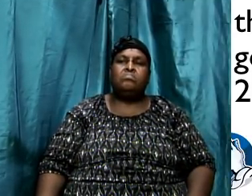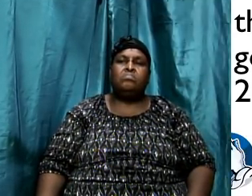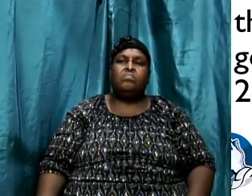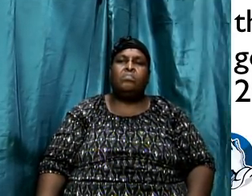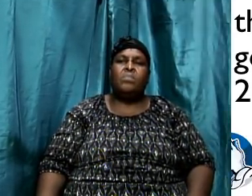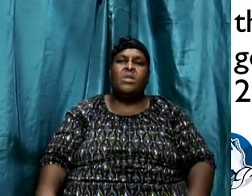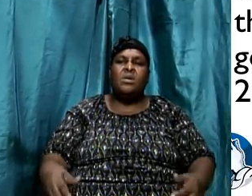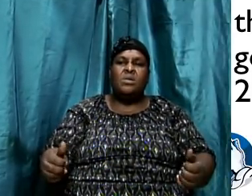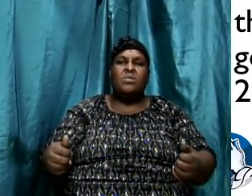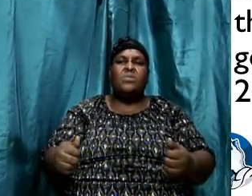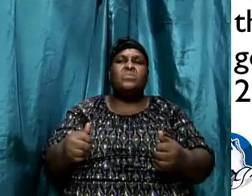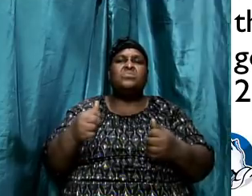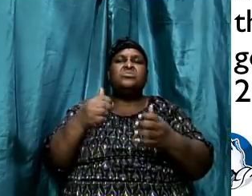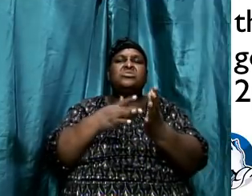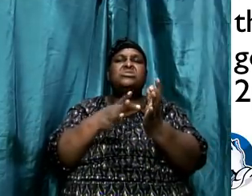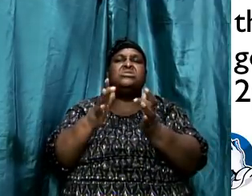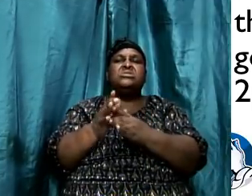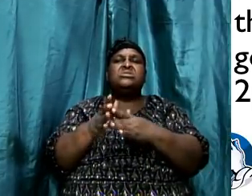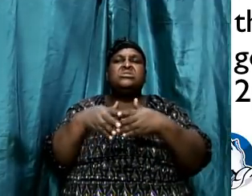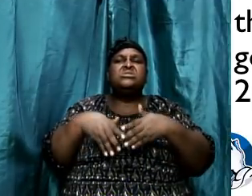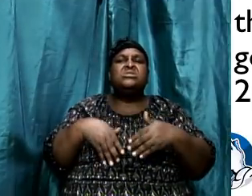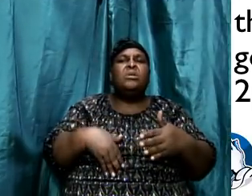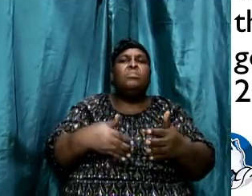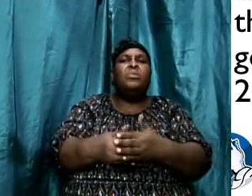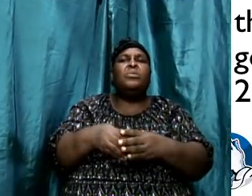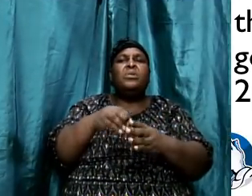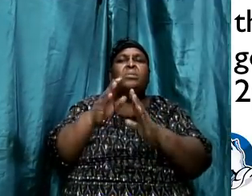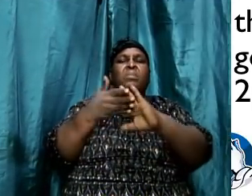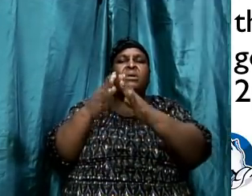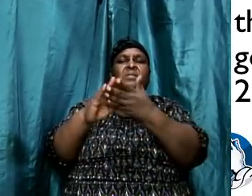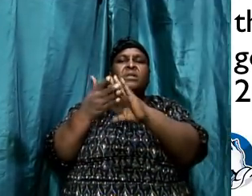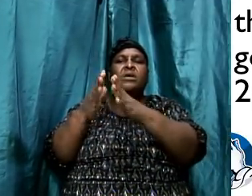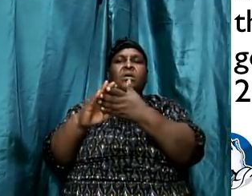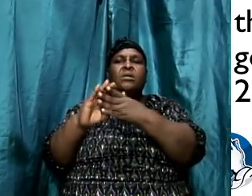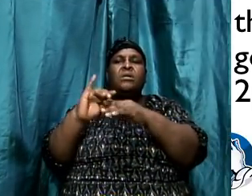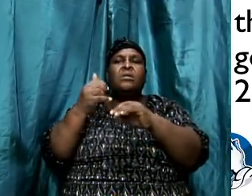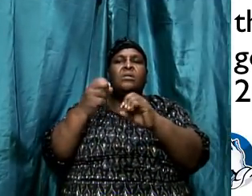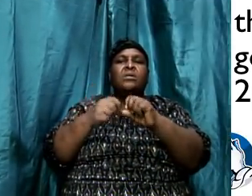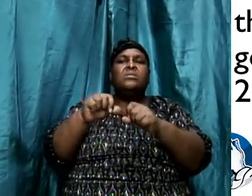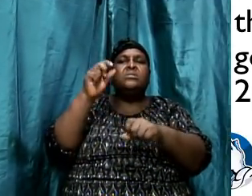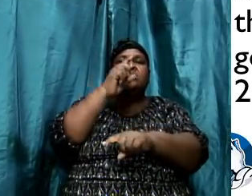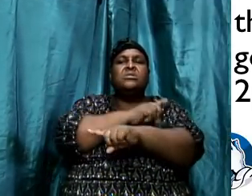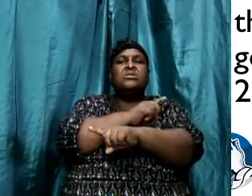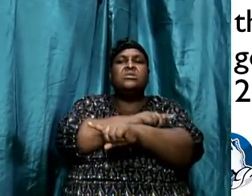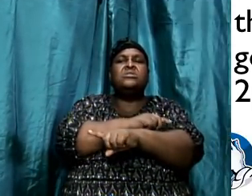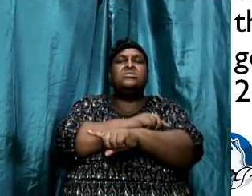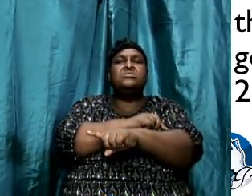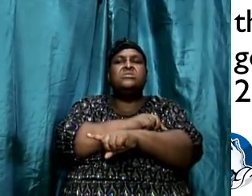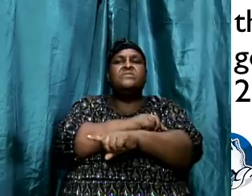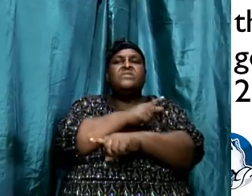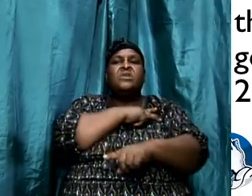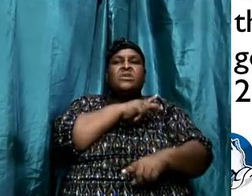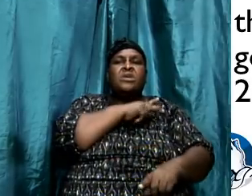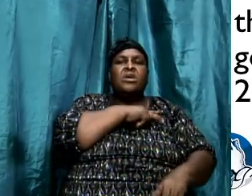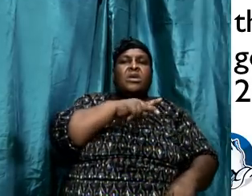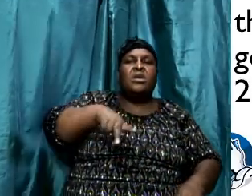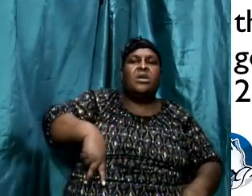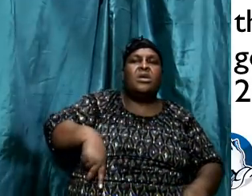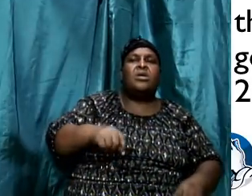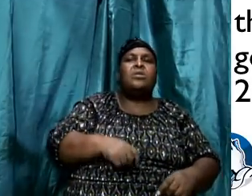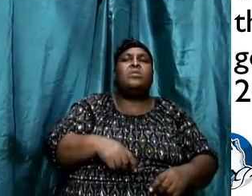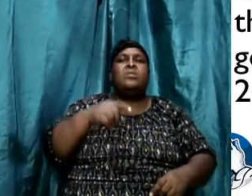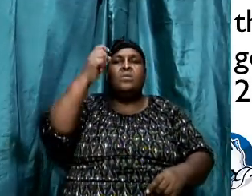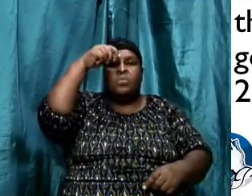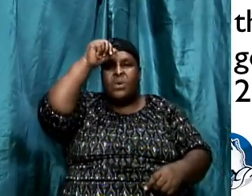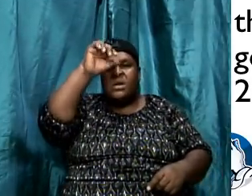Now after Jesus was born in Bethlehem of Judea, in the days of Herod the king, behold, wise men from the